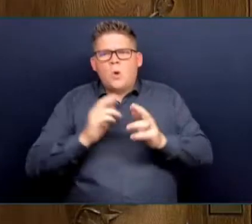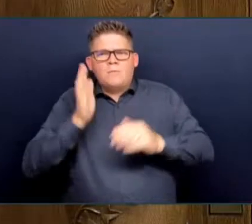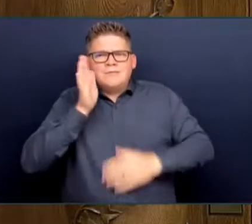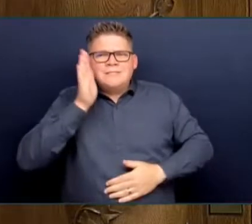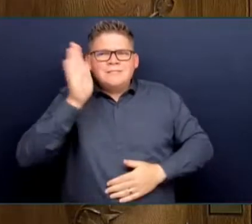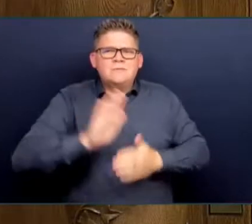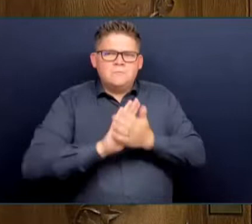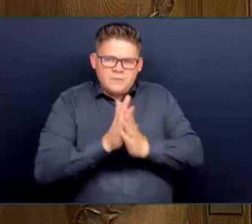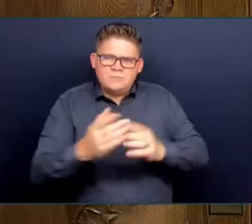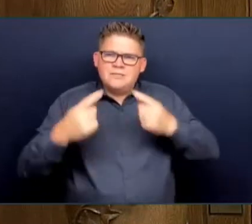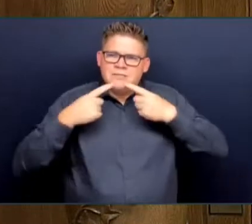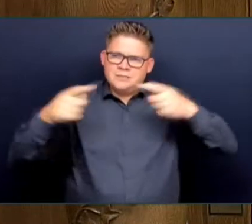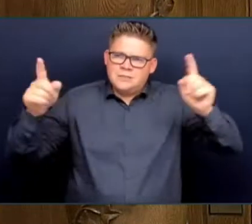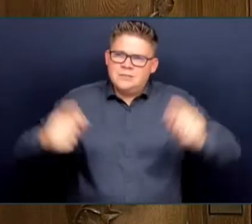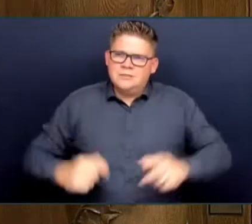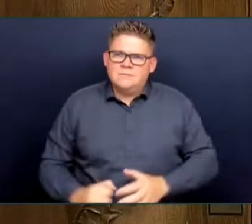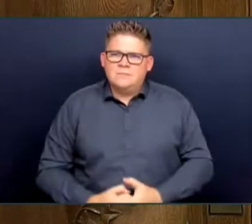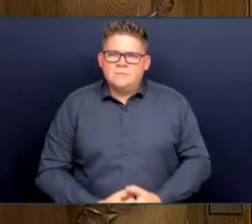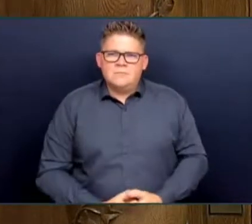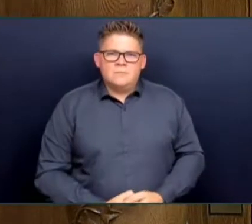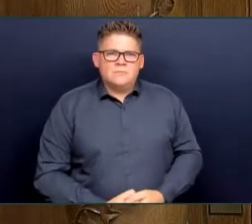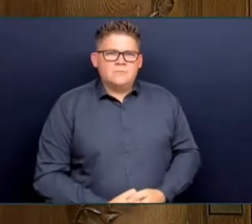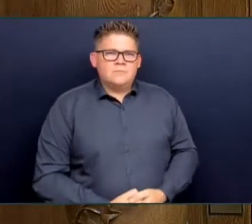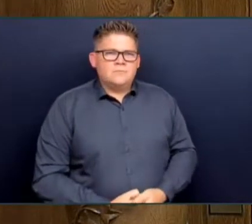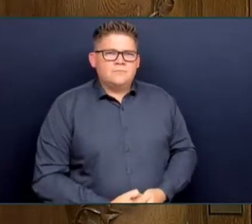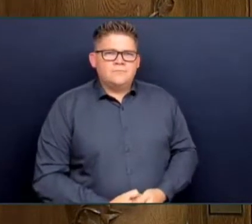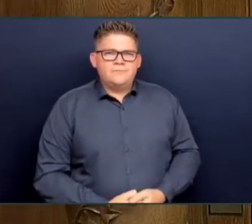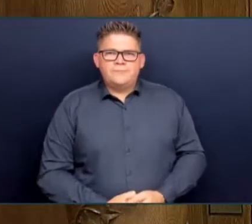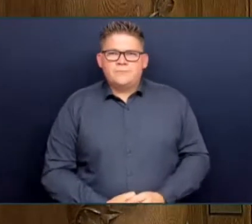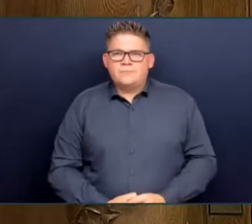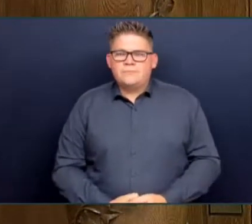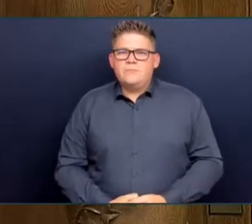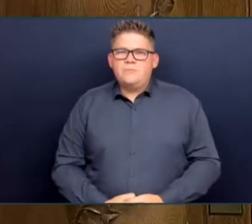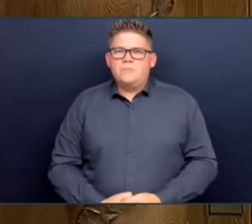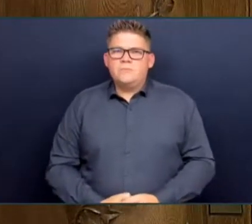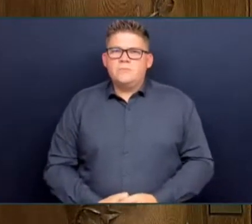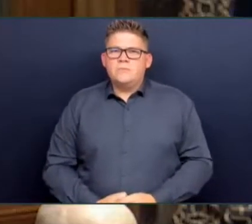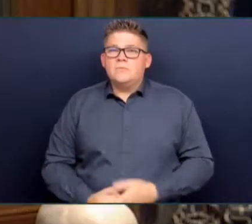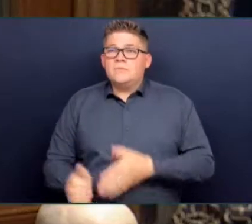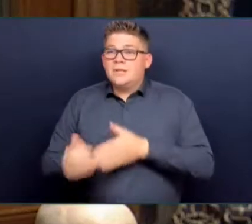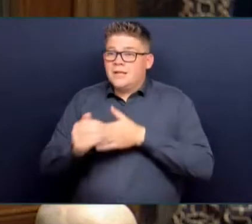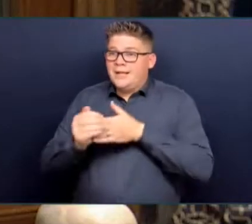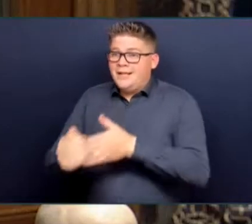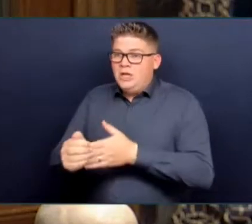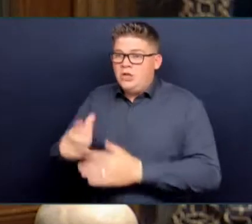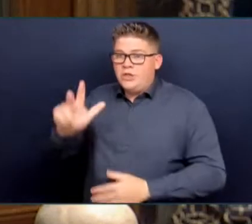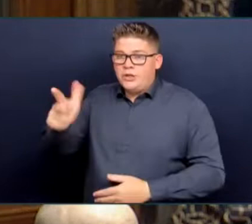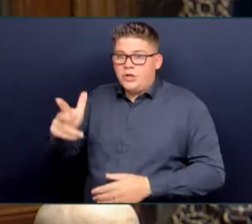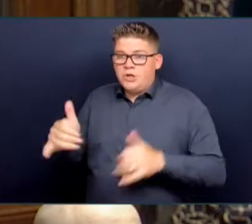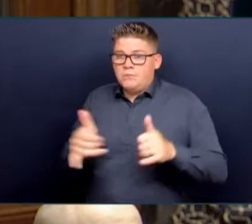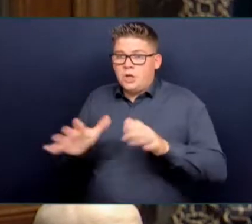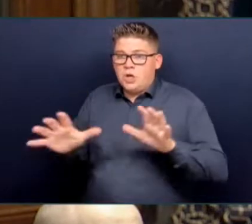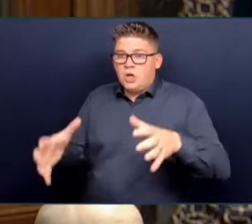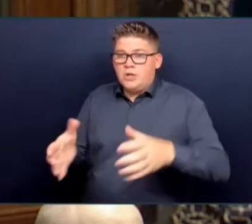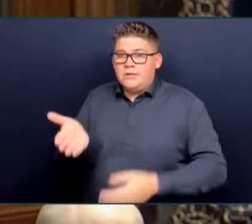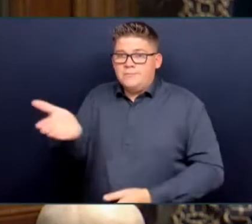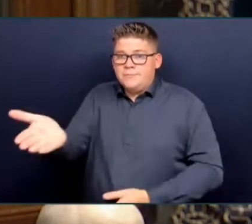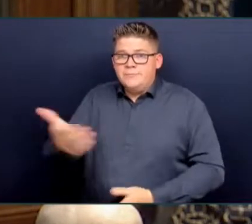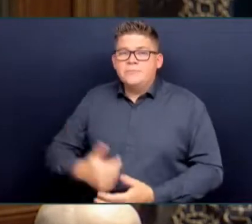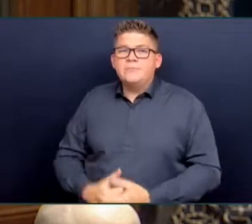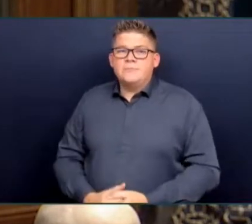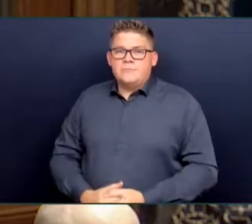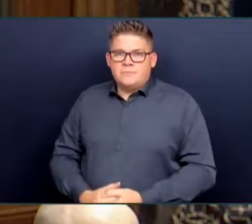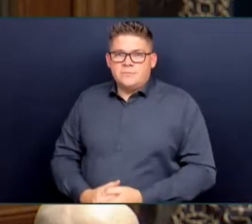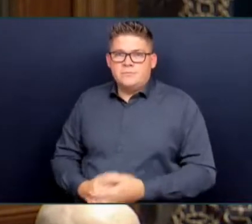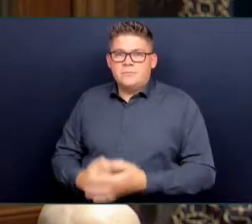Leader of the Third Party. Thank you, Honourable Speaker. Last week, the incoming Premier said, and I quote, We cannot continue